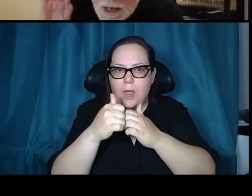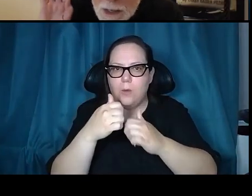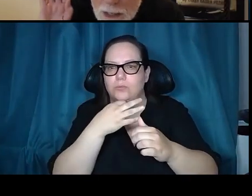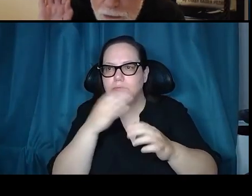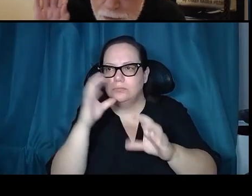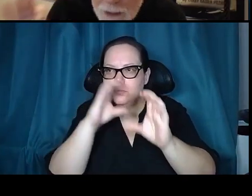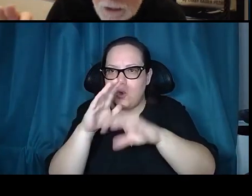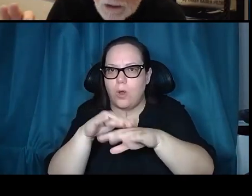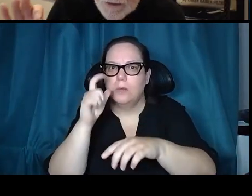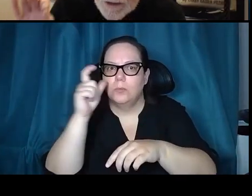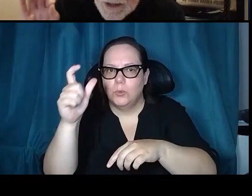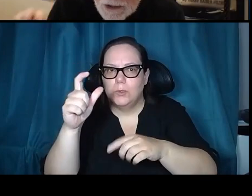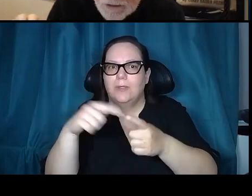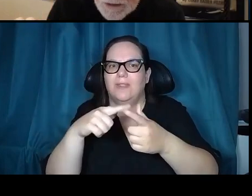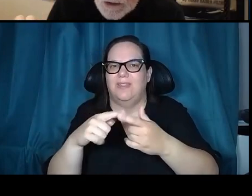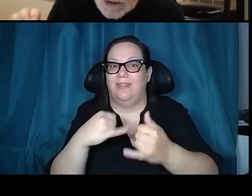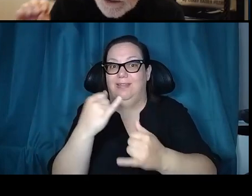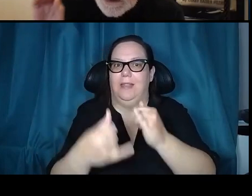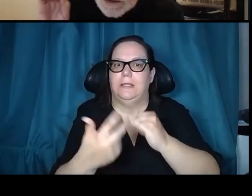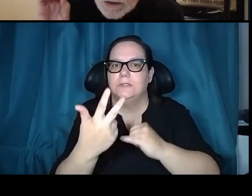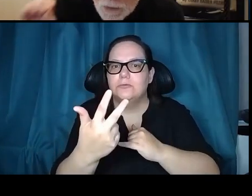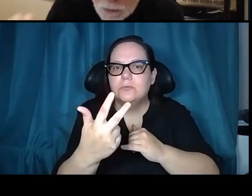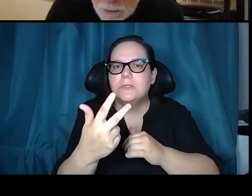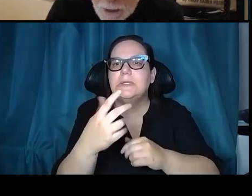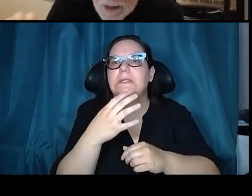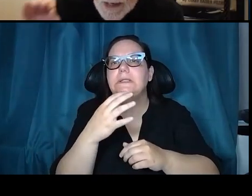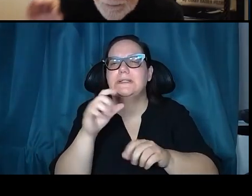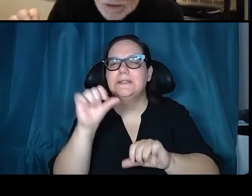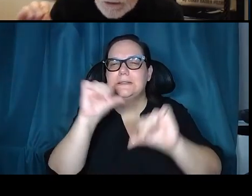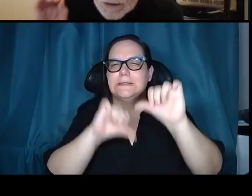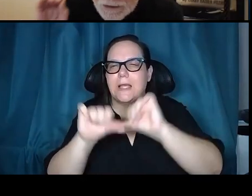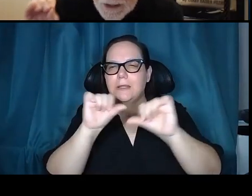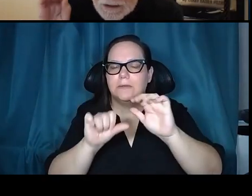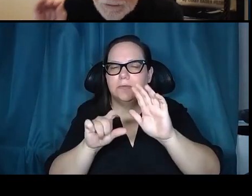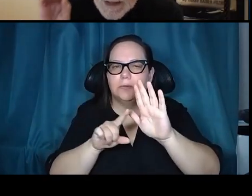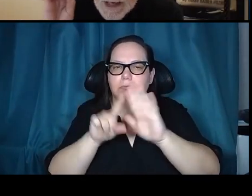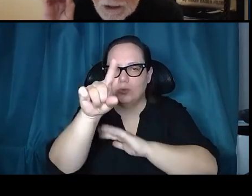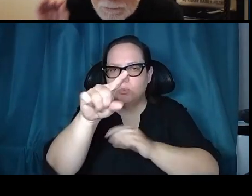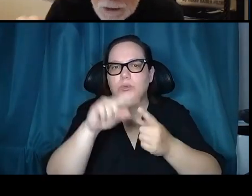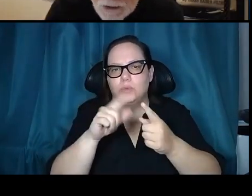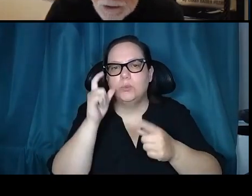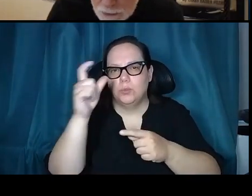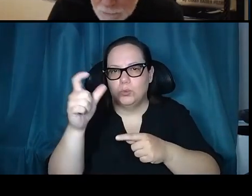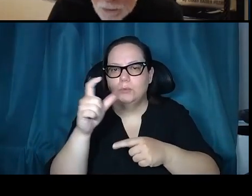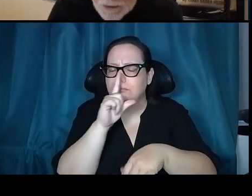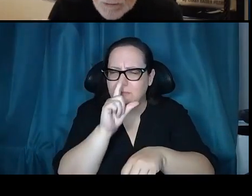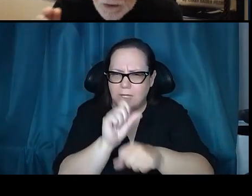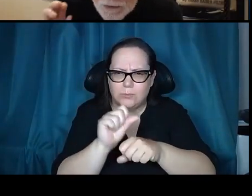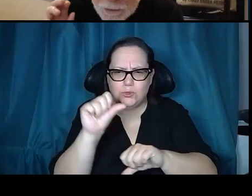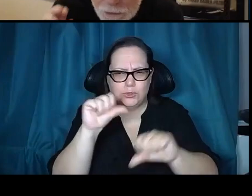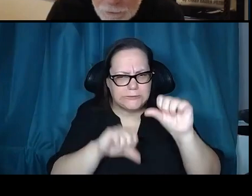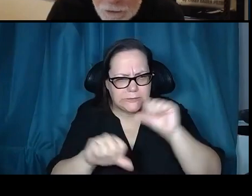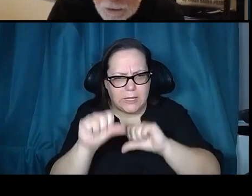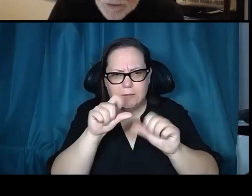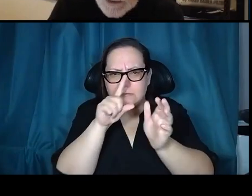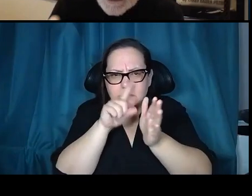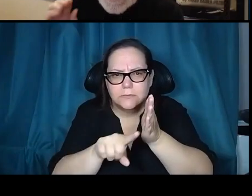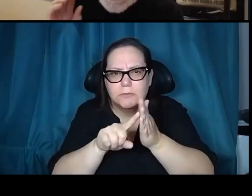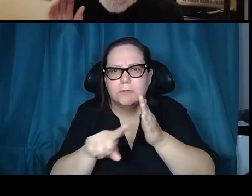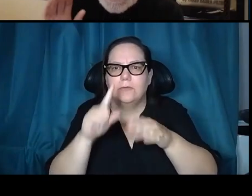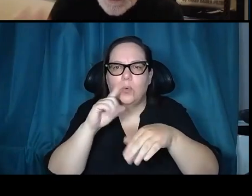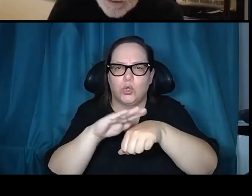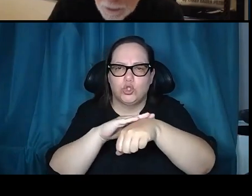were scientific expeditions to the moon. Absolutely scientific expeditions to the moon in both surface